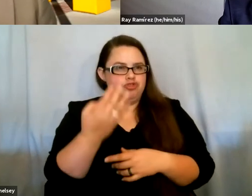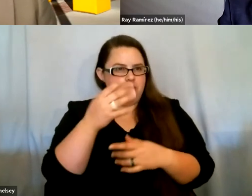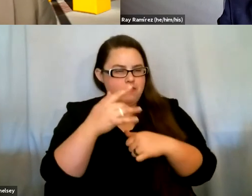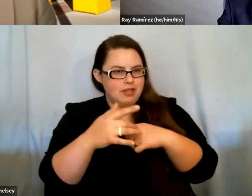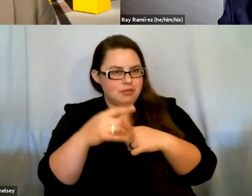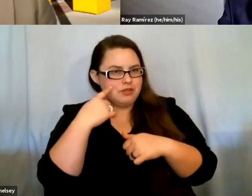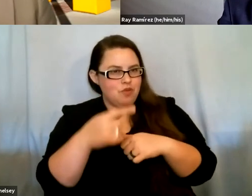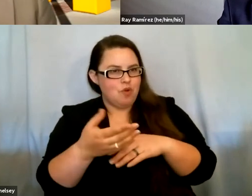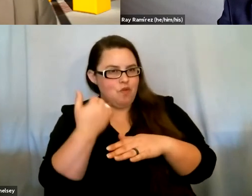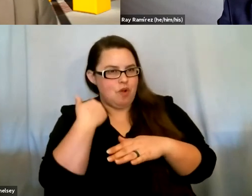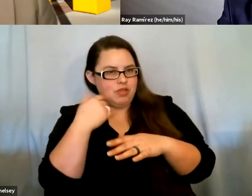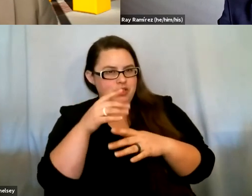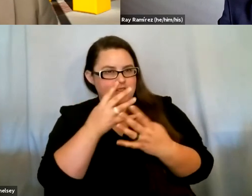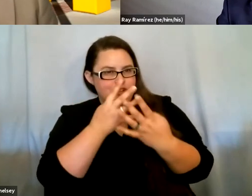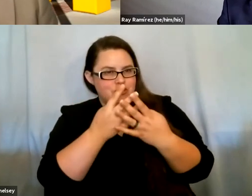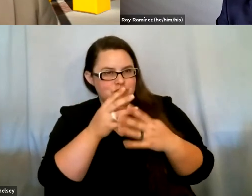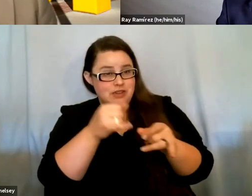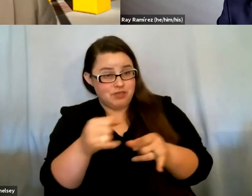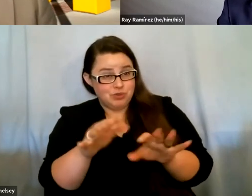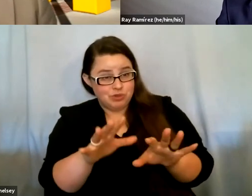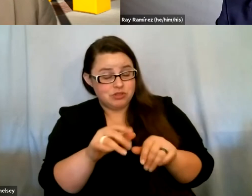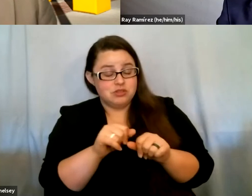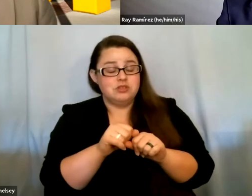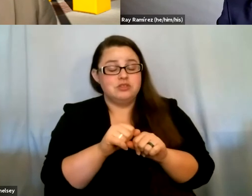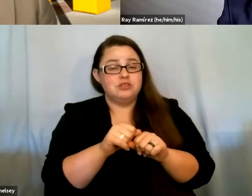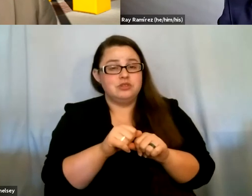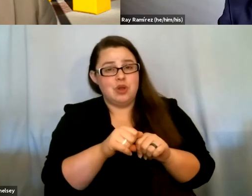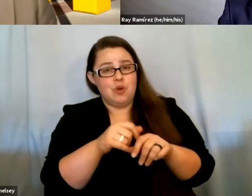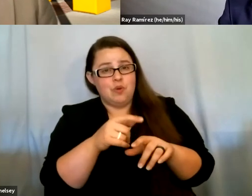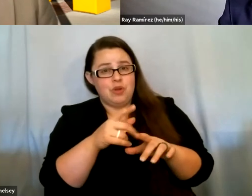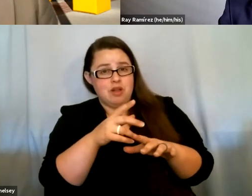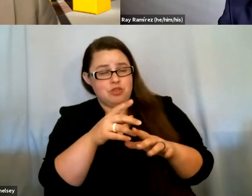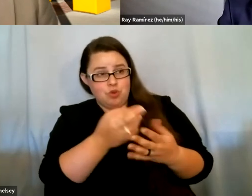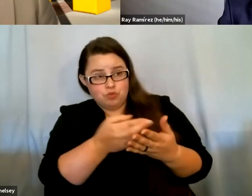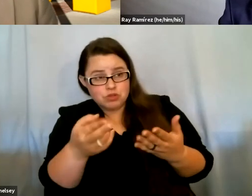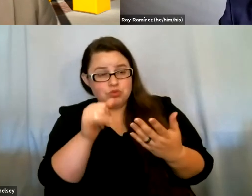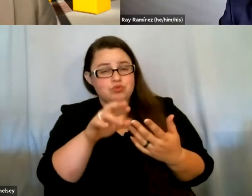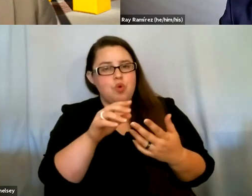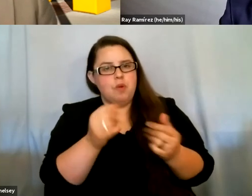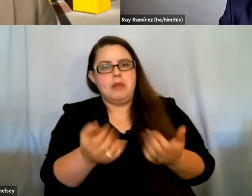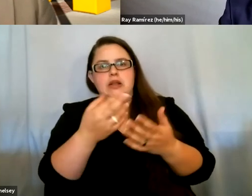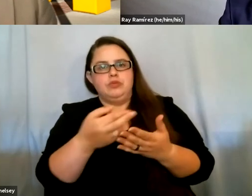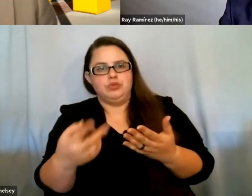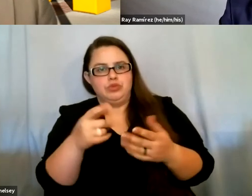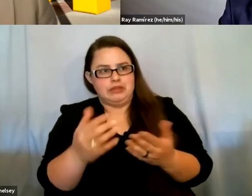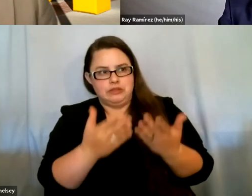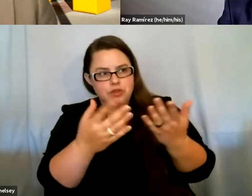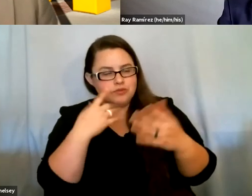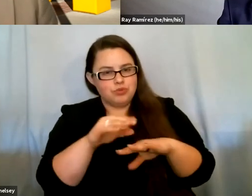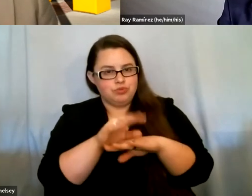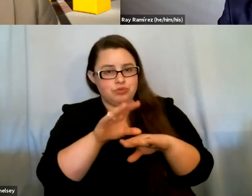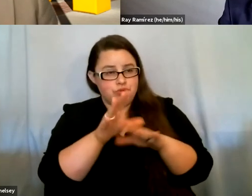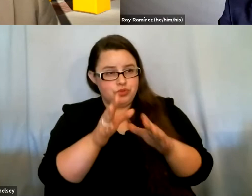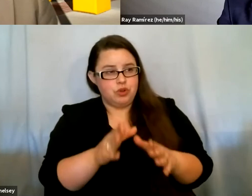individuals. So the question is, is there a resource or resources you can suggest for counselors to use concerning the